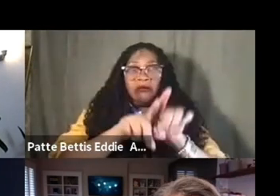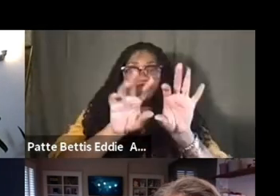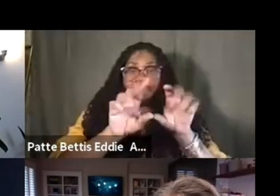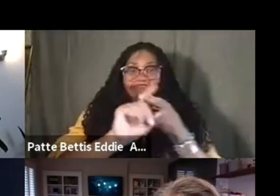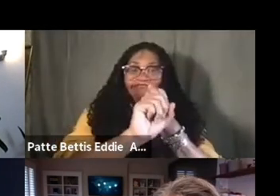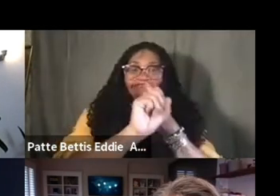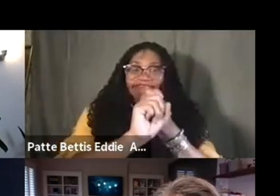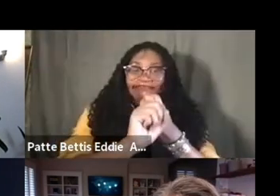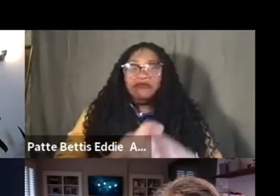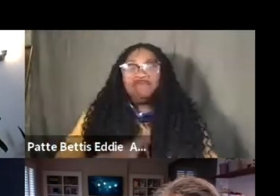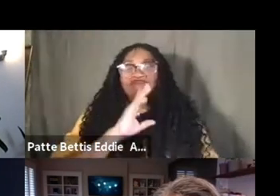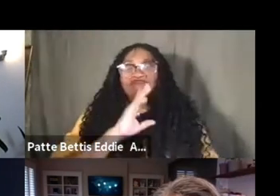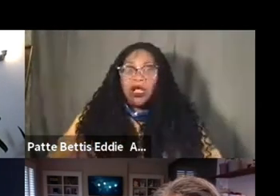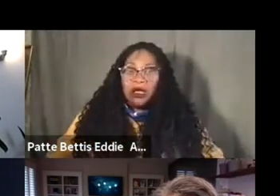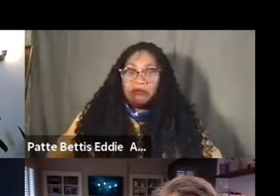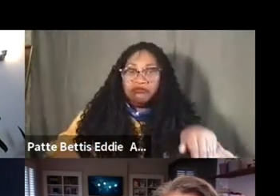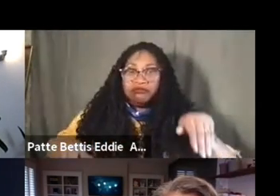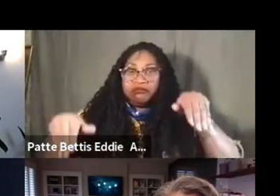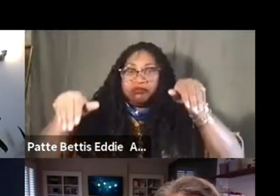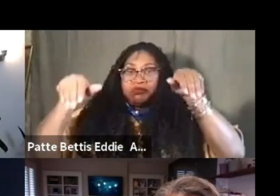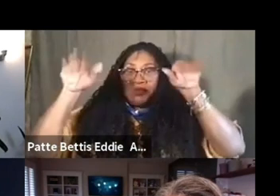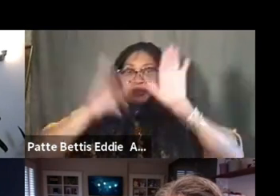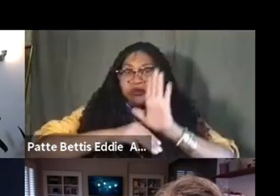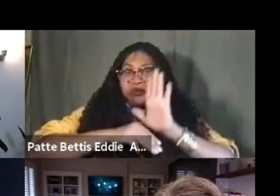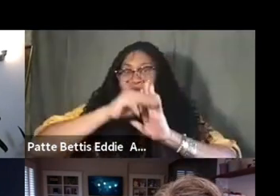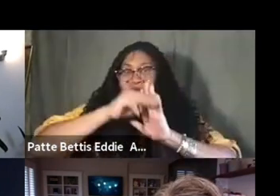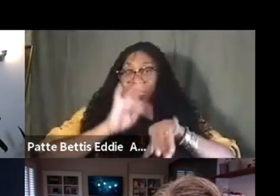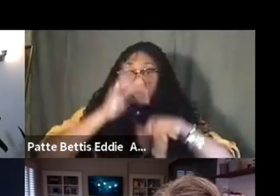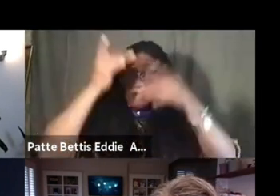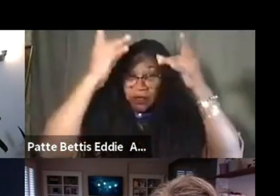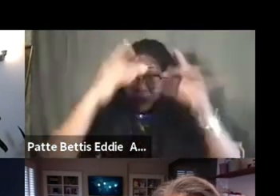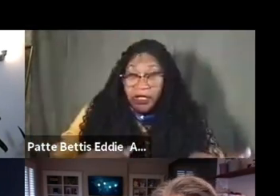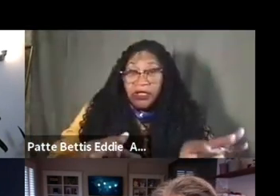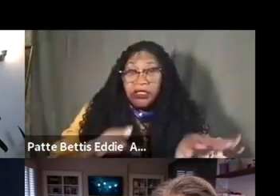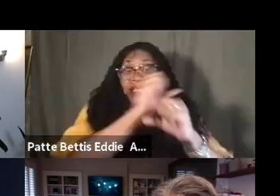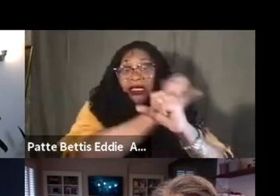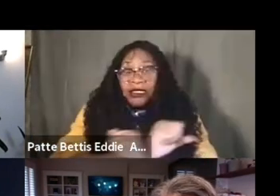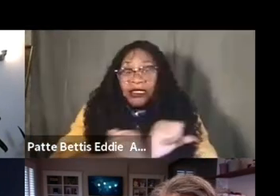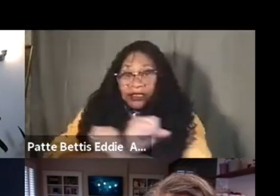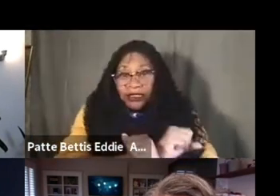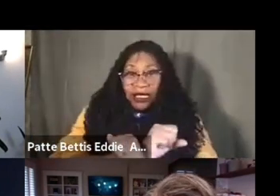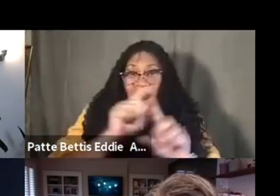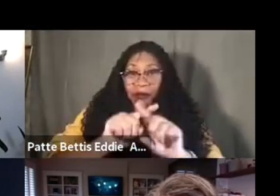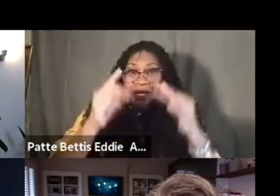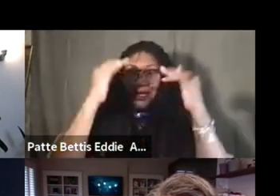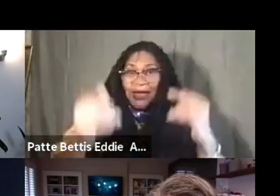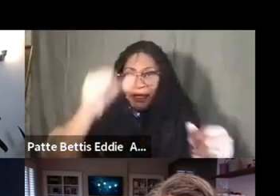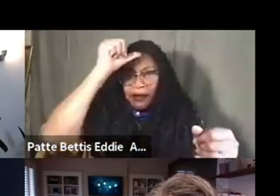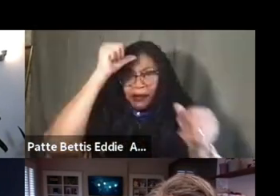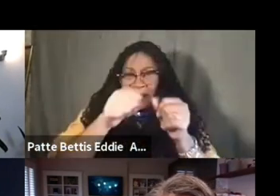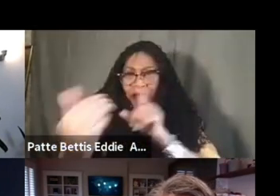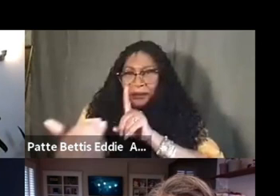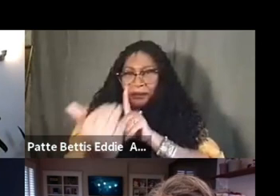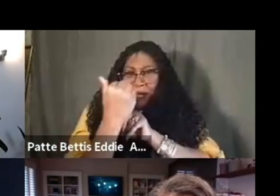would talk to me about growing up, um, you know, and post slavery America, which now I'm, I'm reminded through the work that I do that